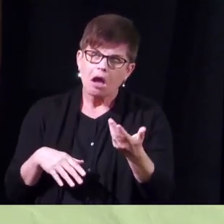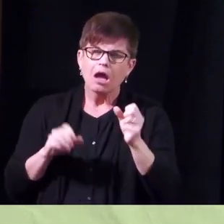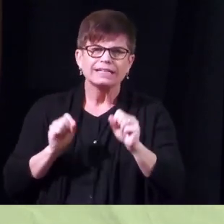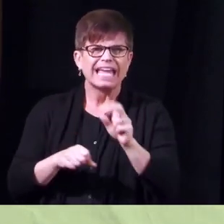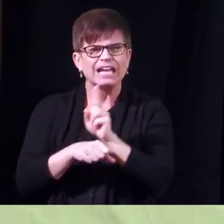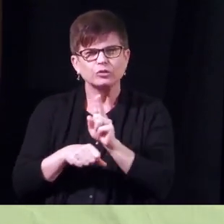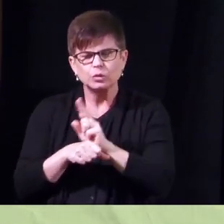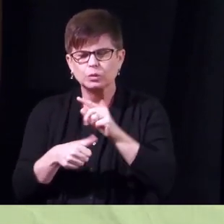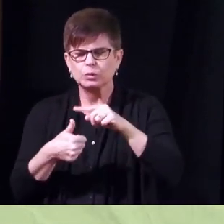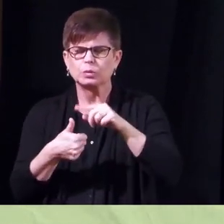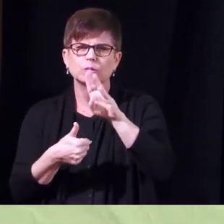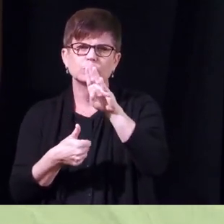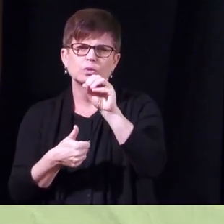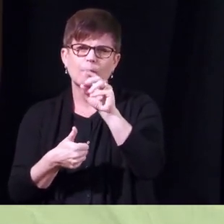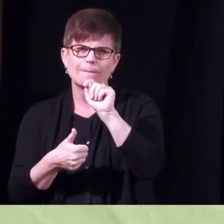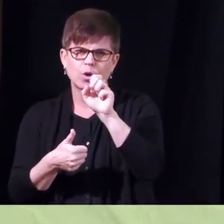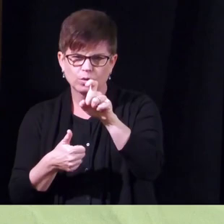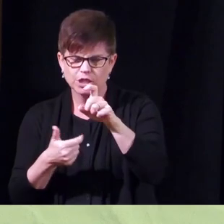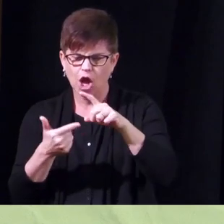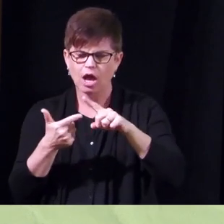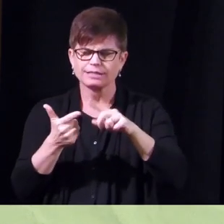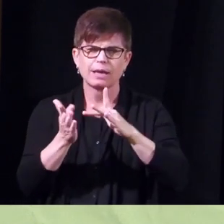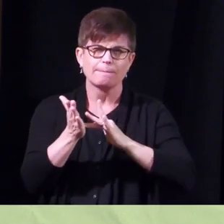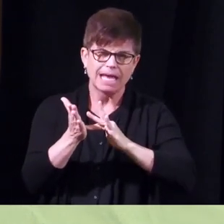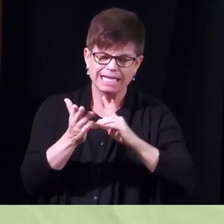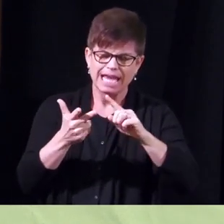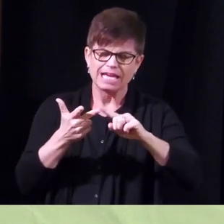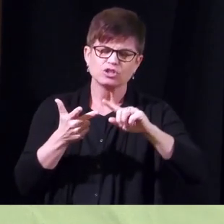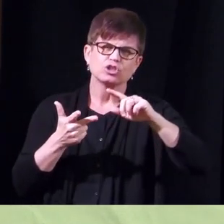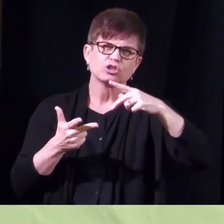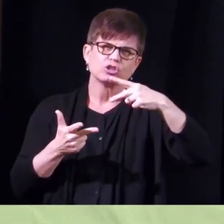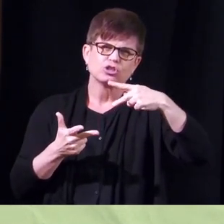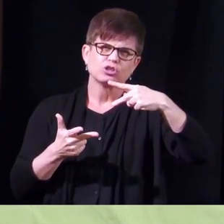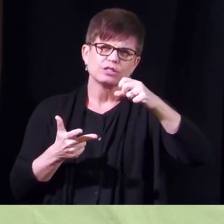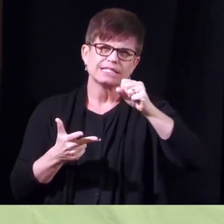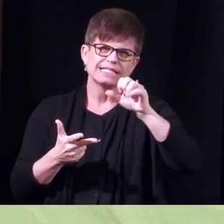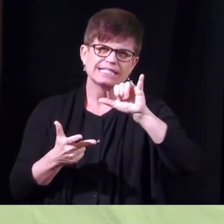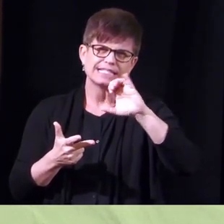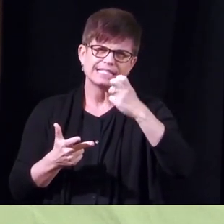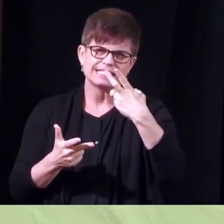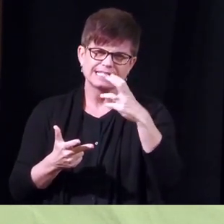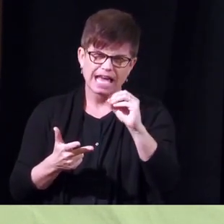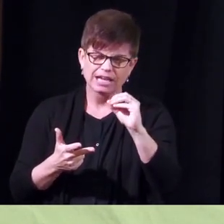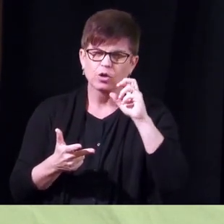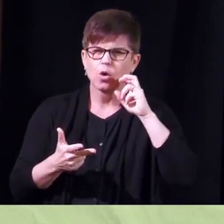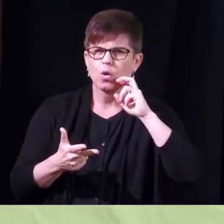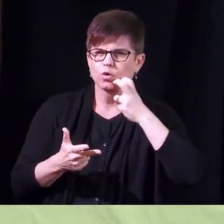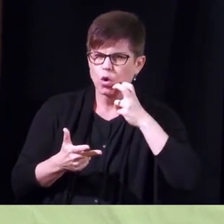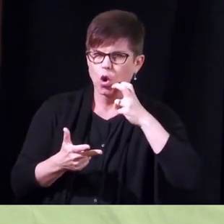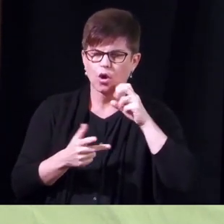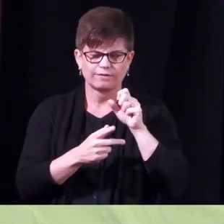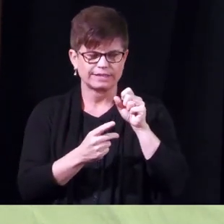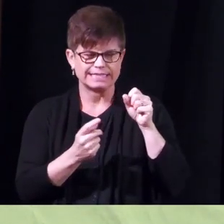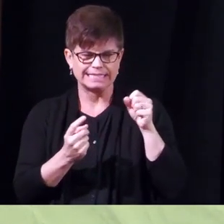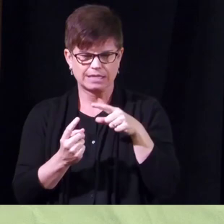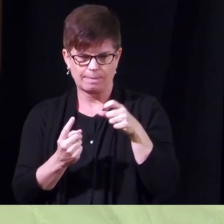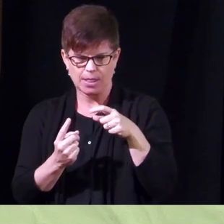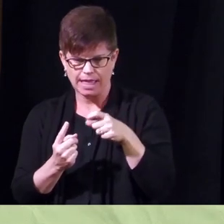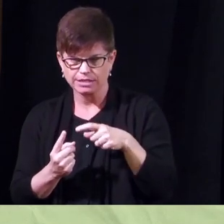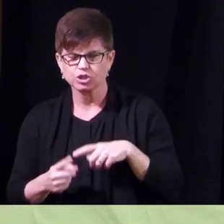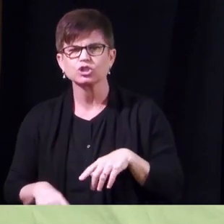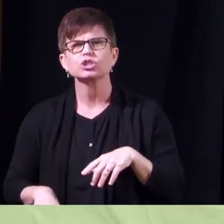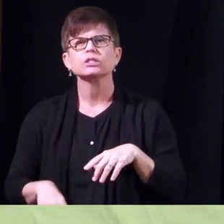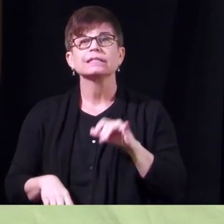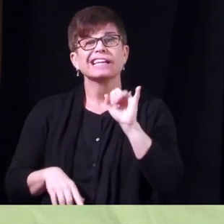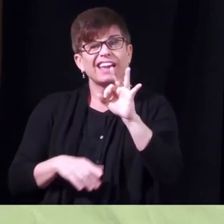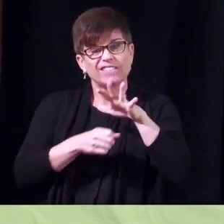botox sacral nerve stimulation uh or uh time avoiding or whatever else we do for the urge incontinence if it's